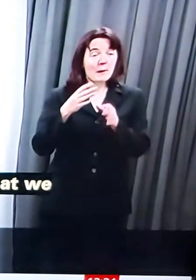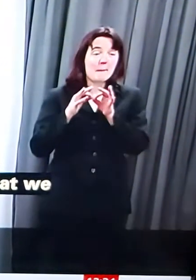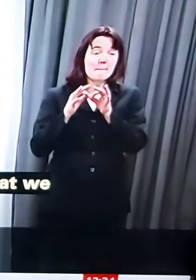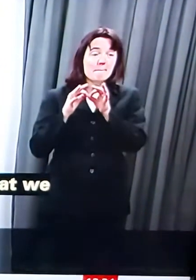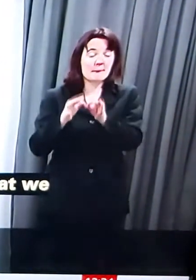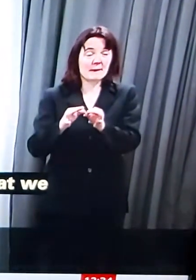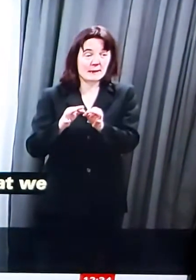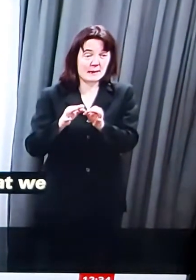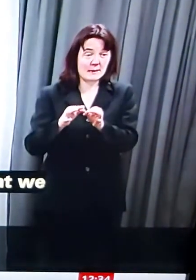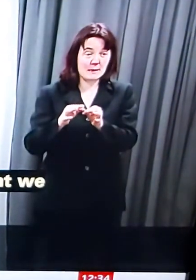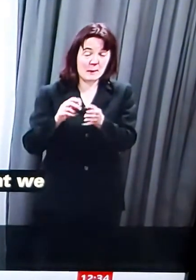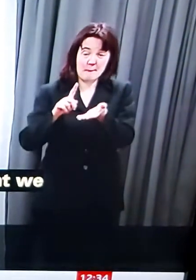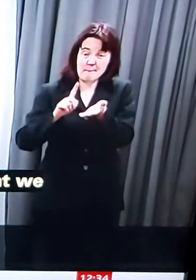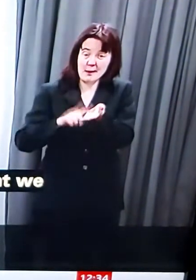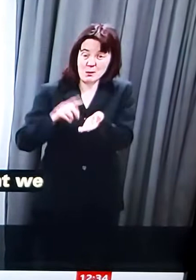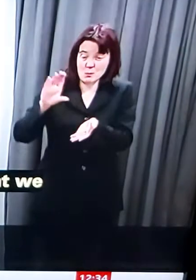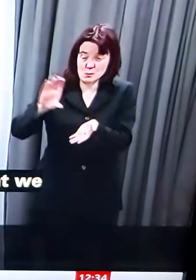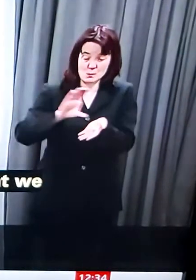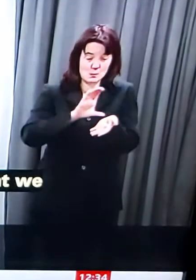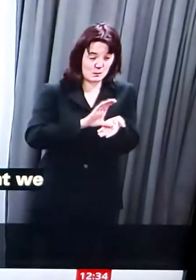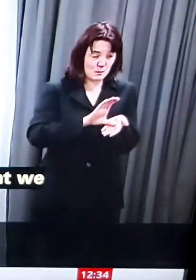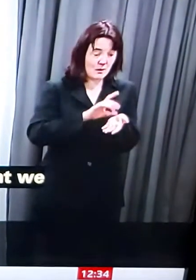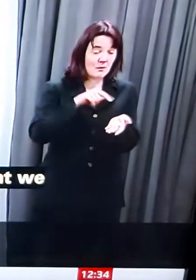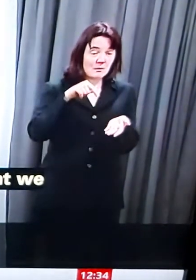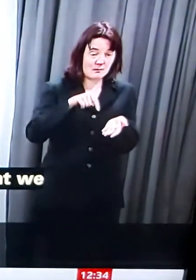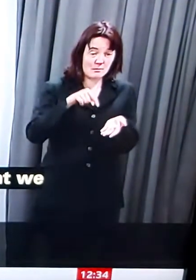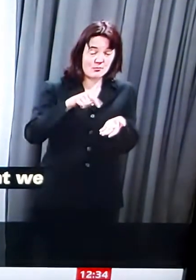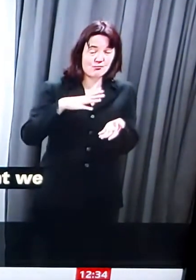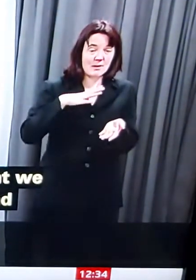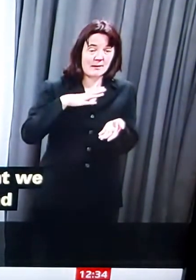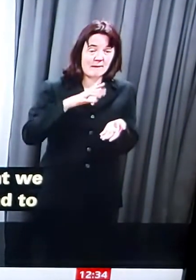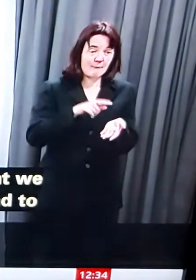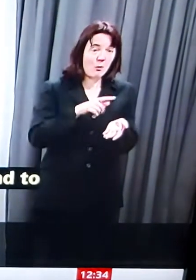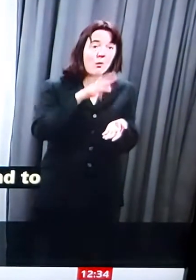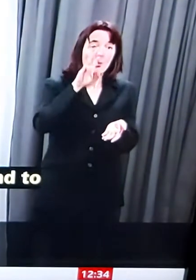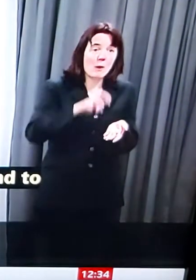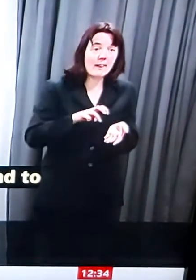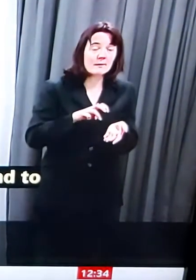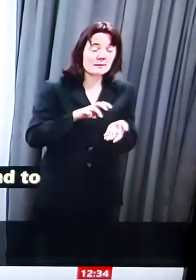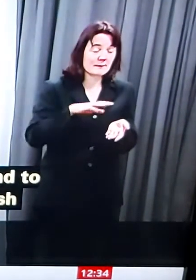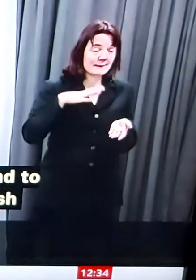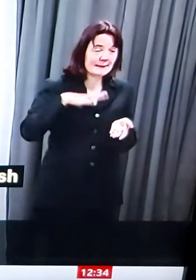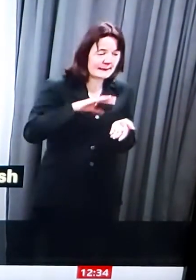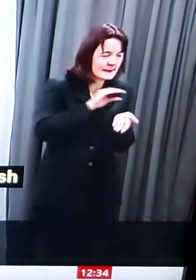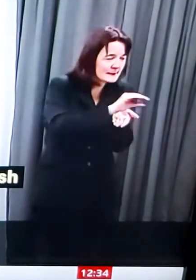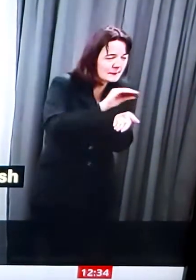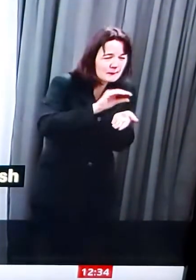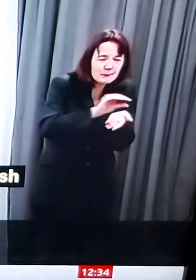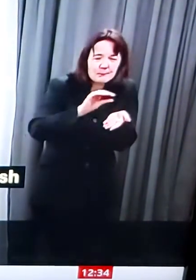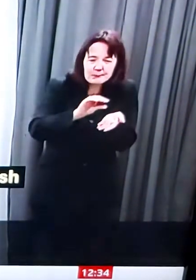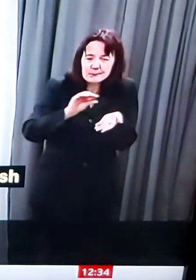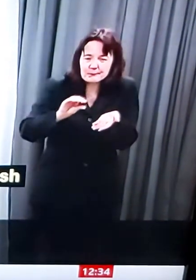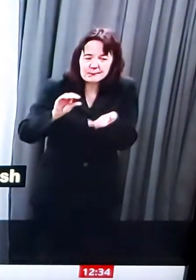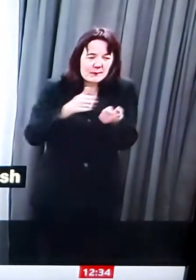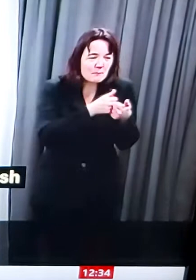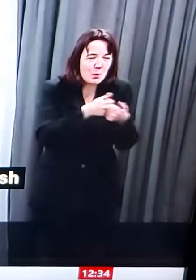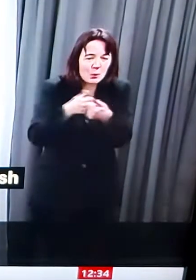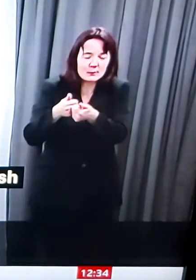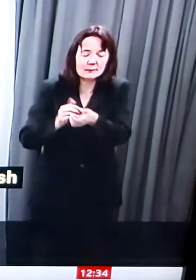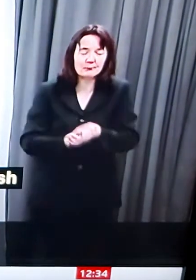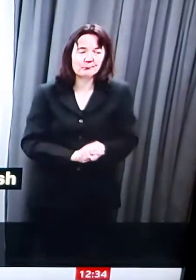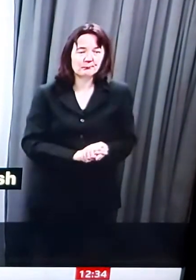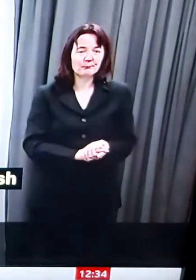respond to those specific Welsh needs. And today I'm able to announce that we have